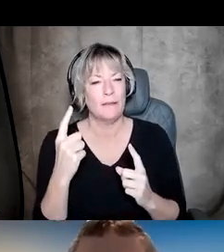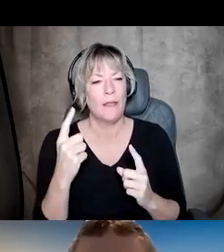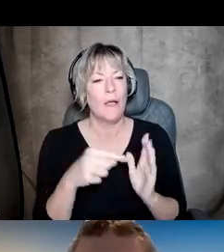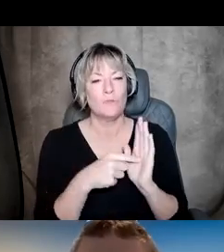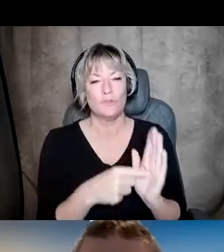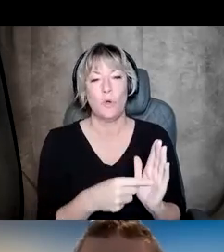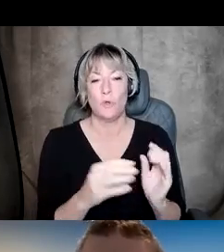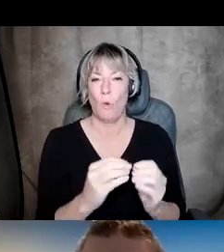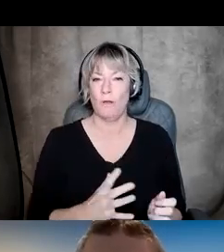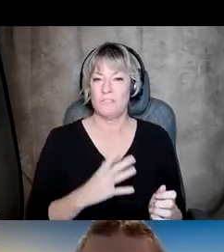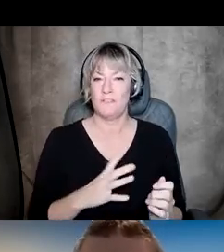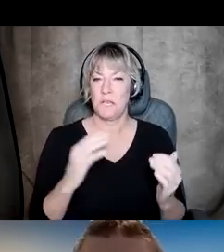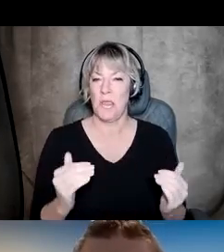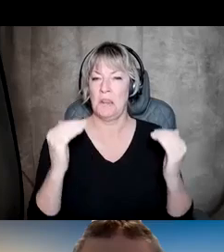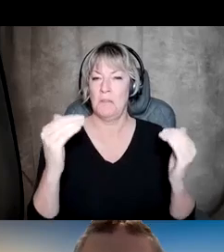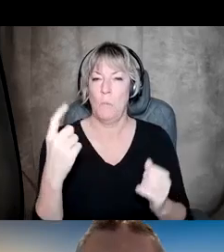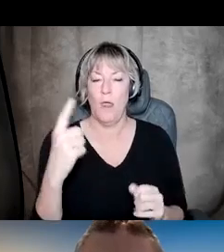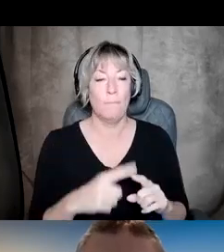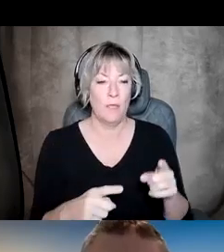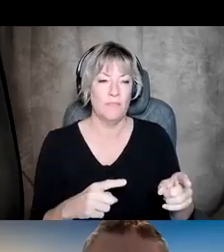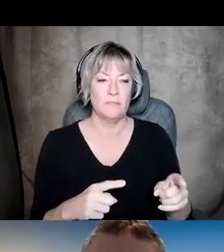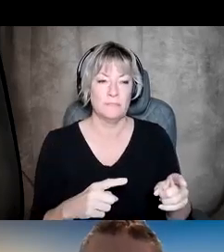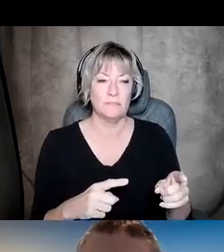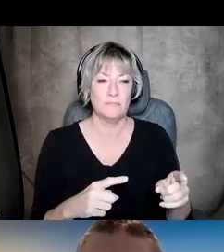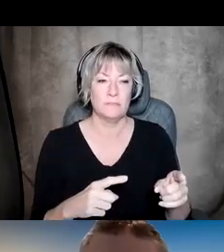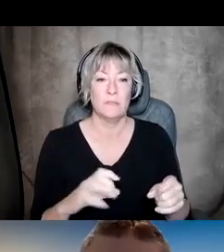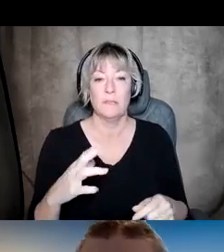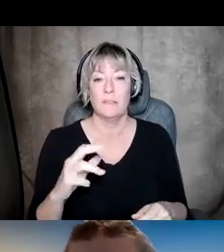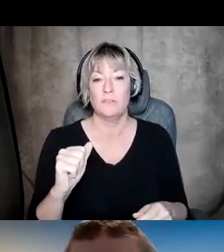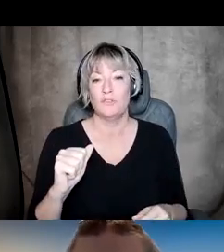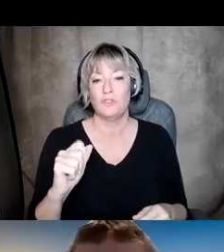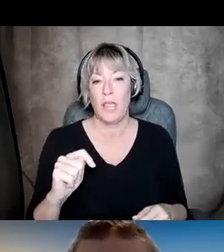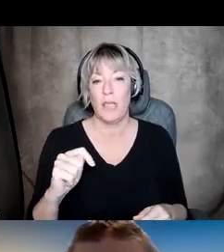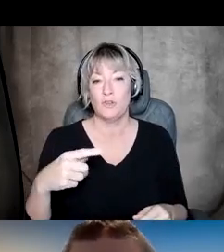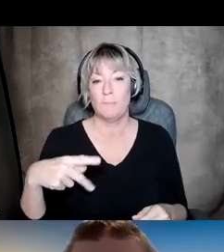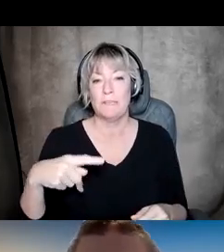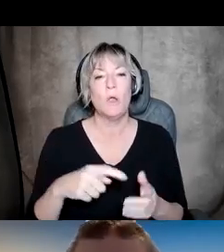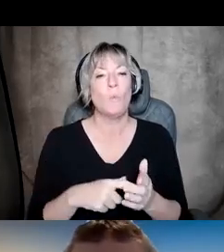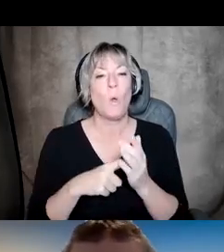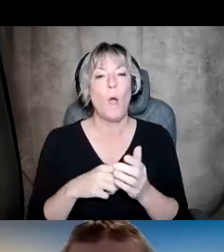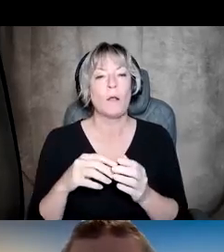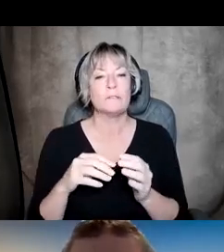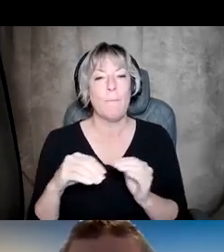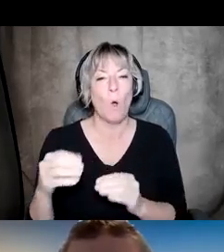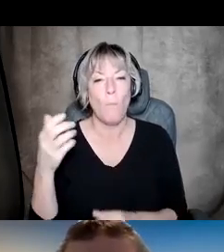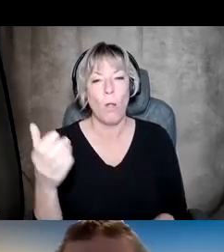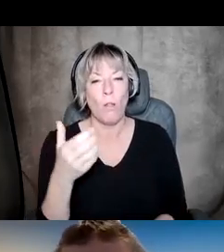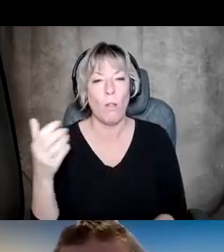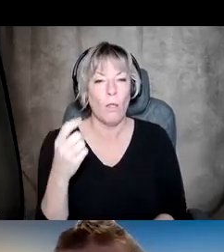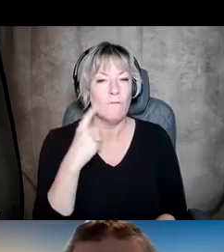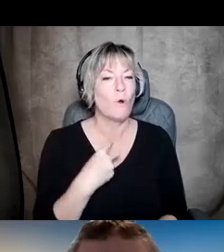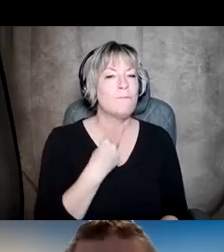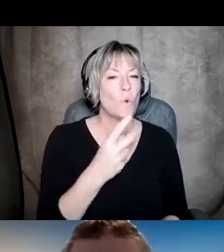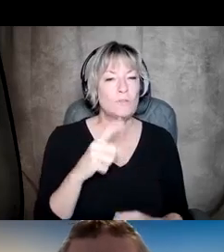you this more sophisticated version, but it's only because it actually in ChatGPT you need a mobile device to do the voice-to-voice that I'm going